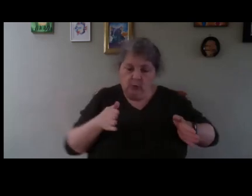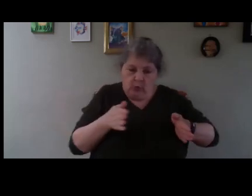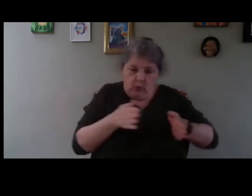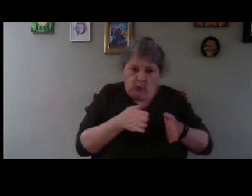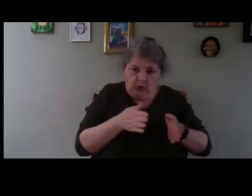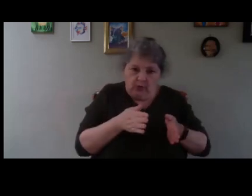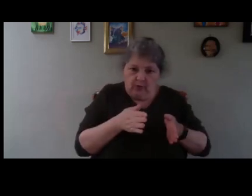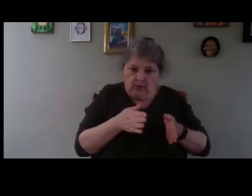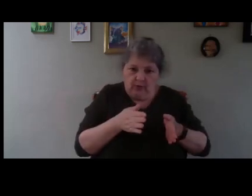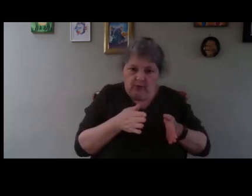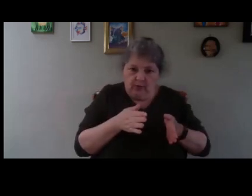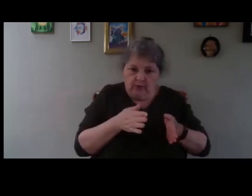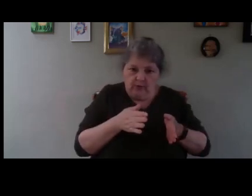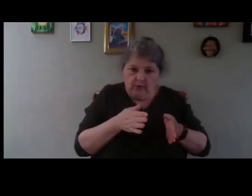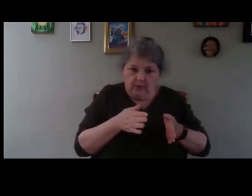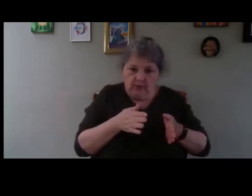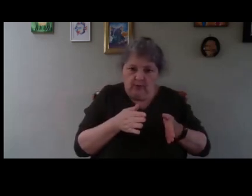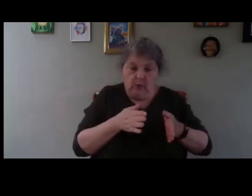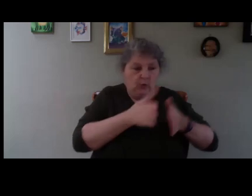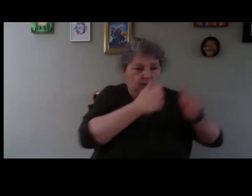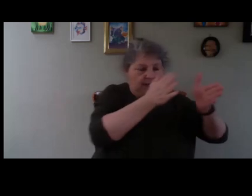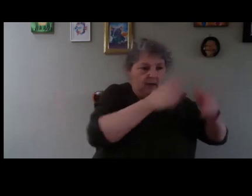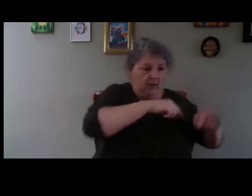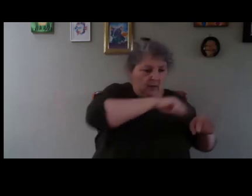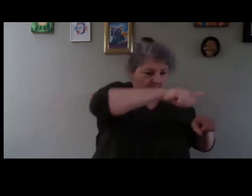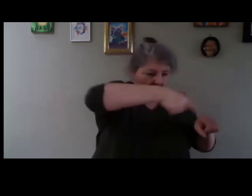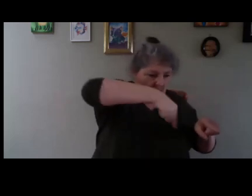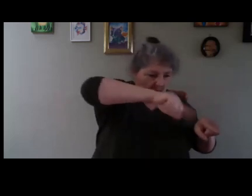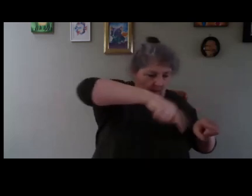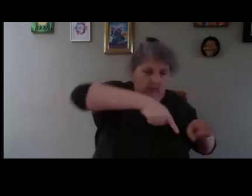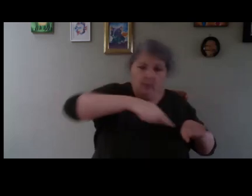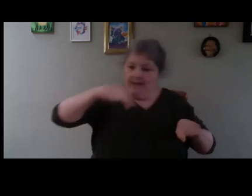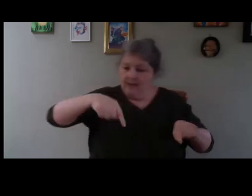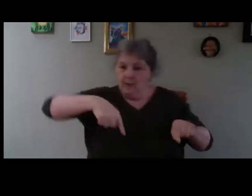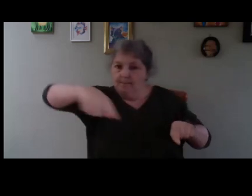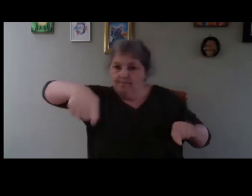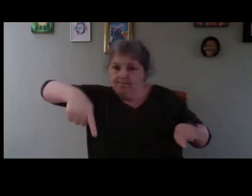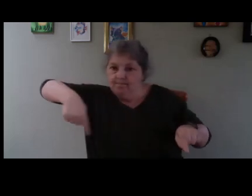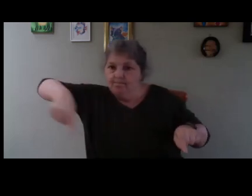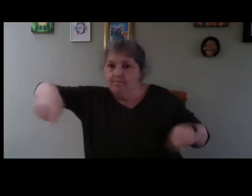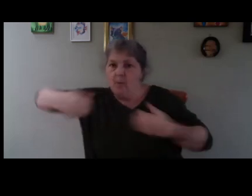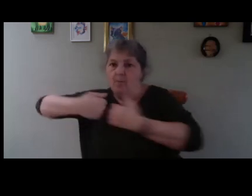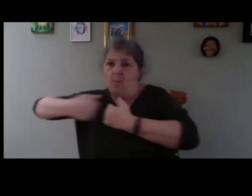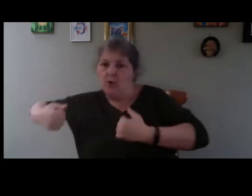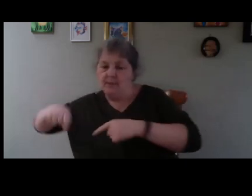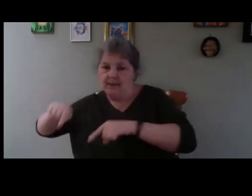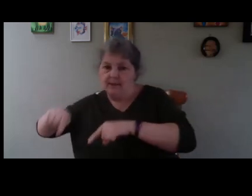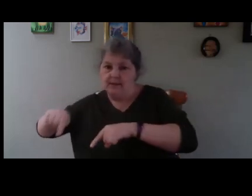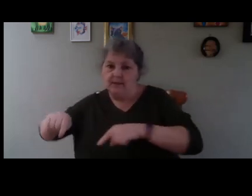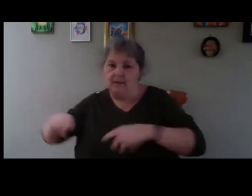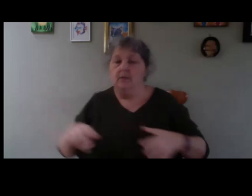space here so that's the way I do it but you could have two you know but it's more expensive